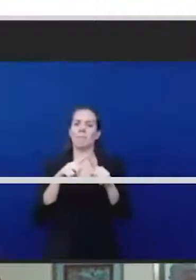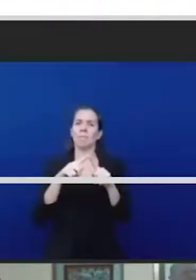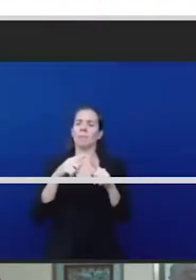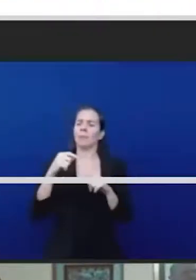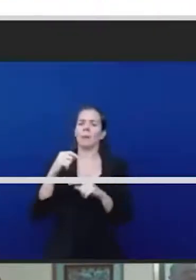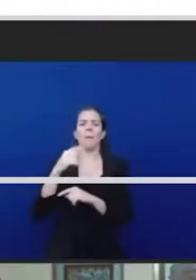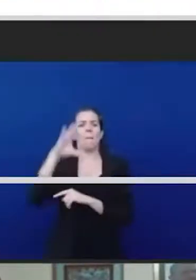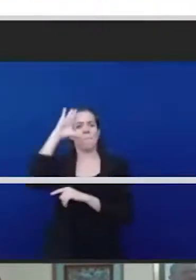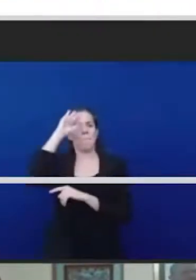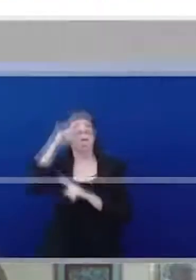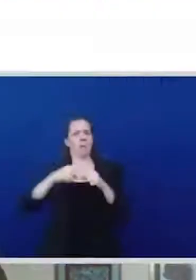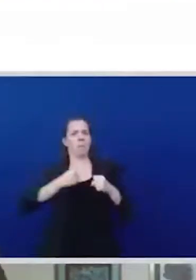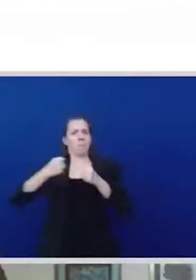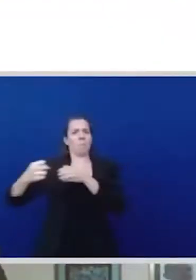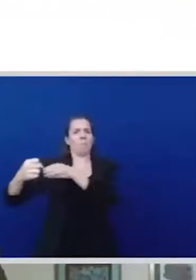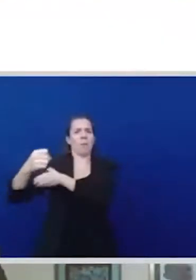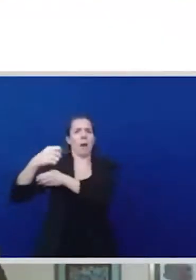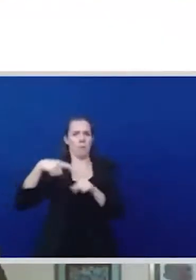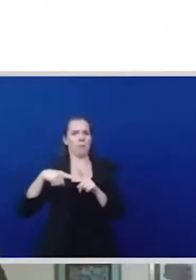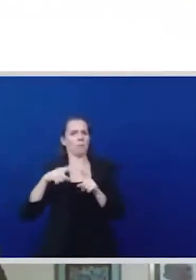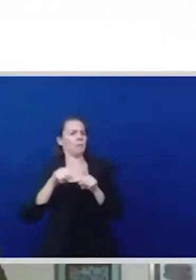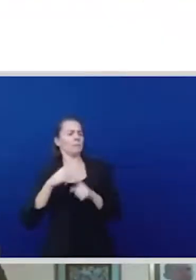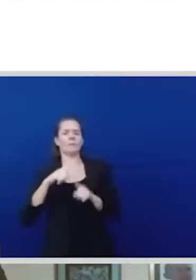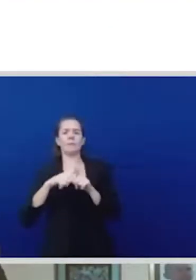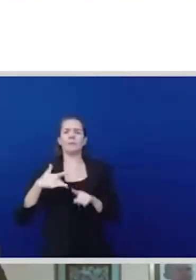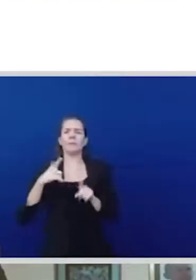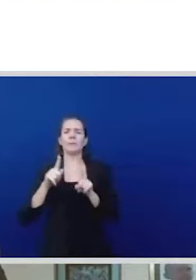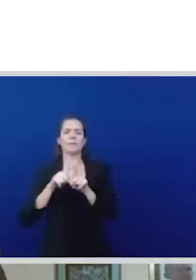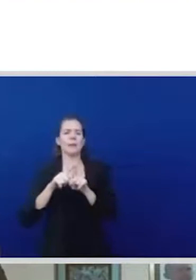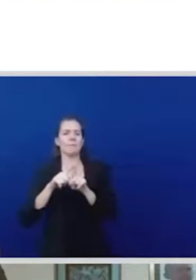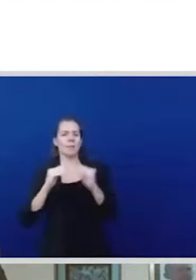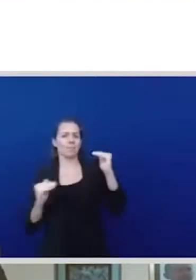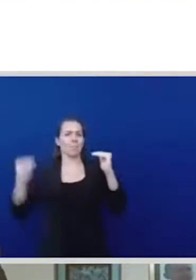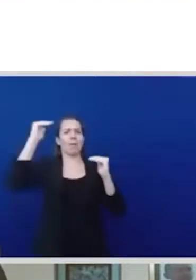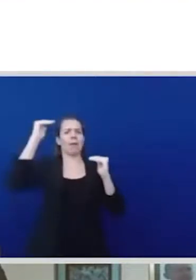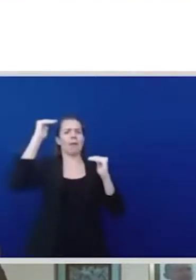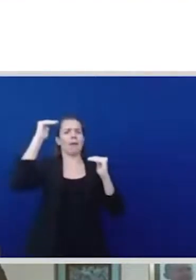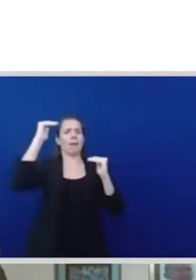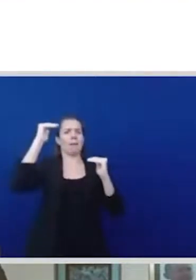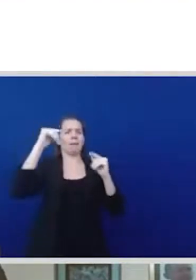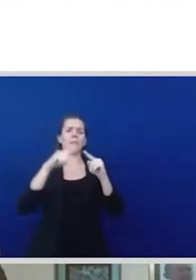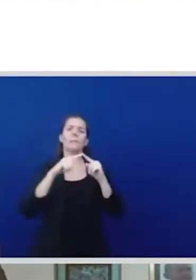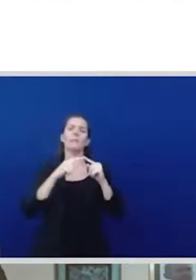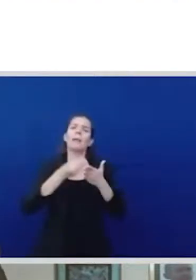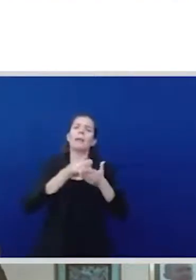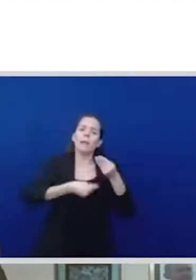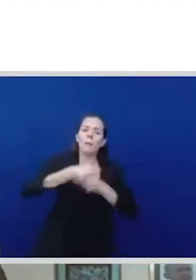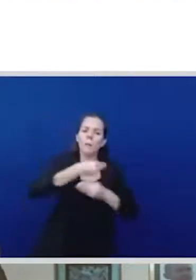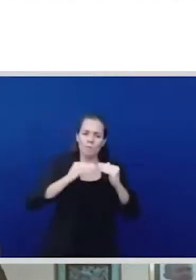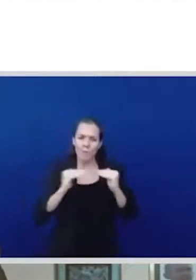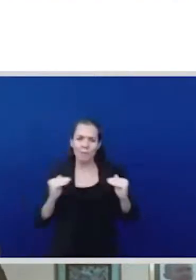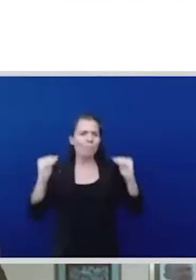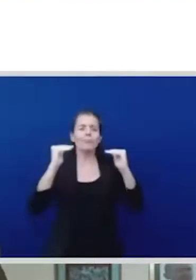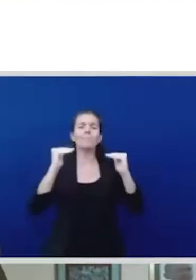building forward or building back or recovery it has to be grounded in being centered in women's